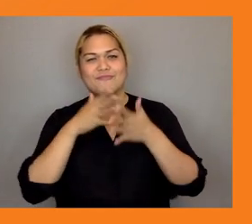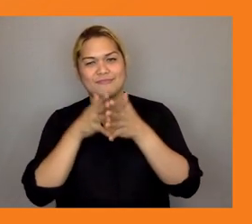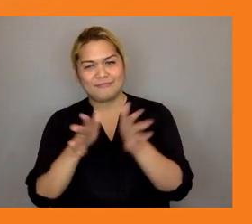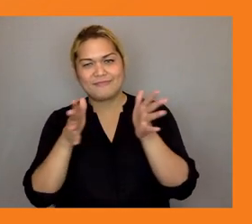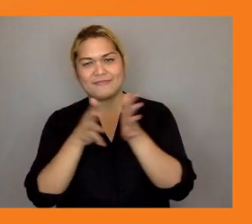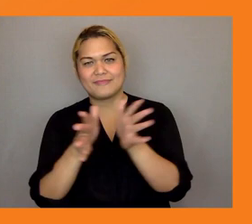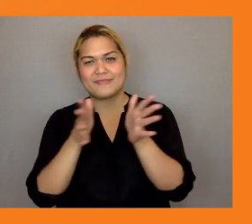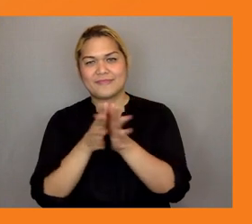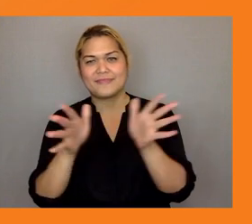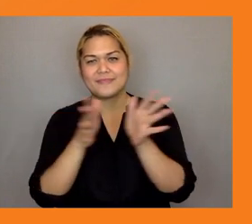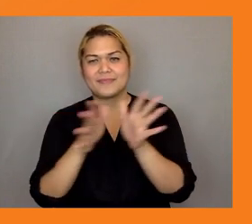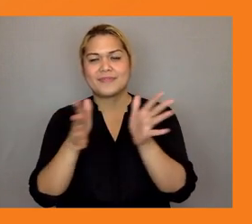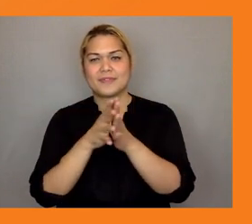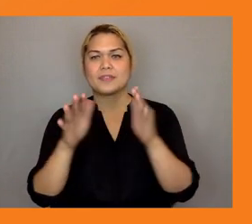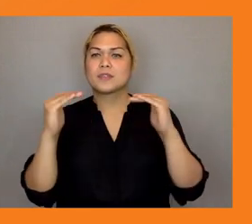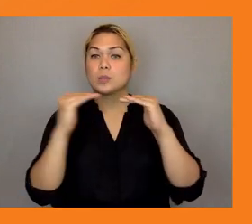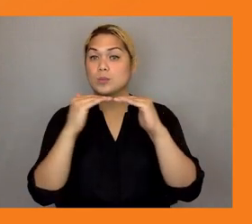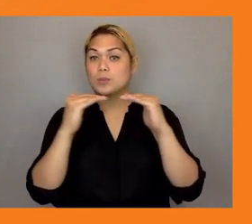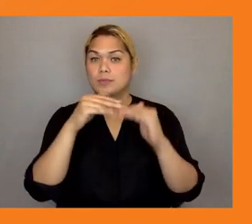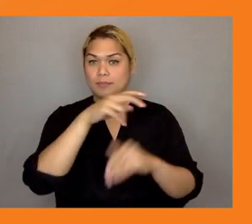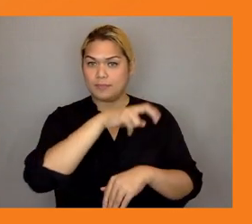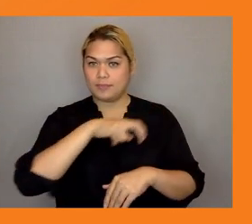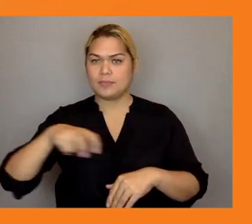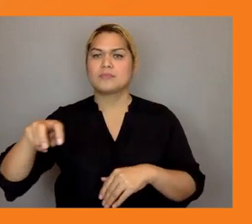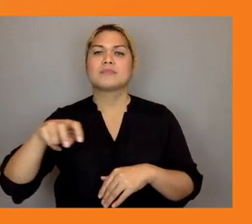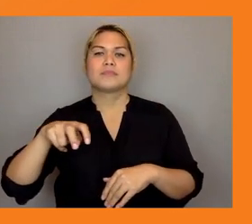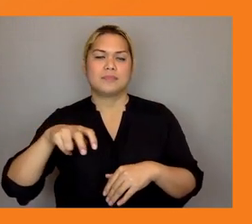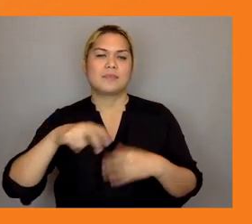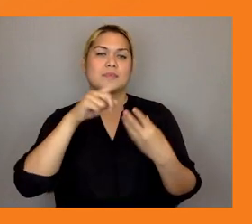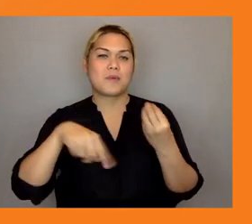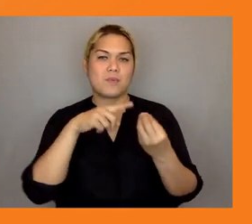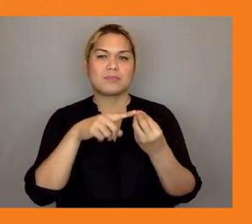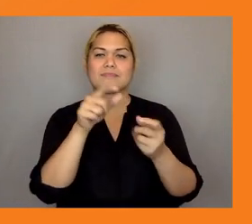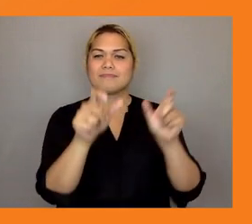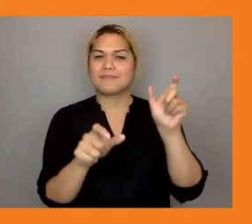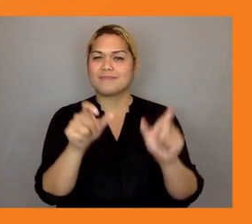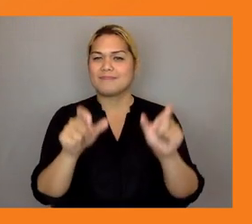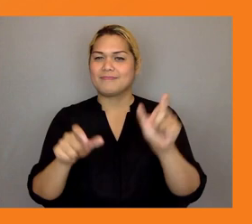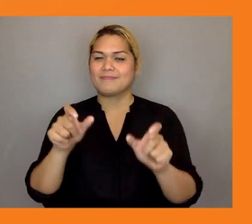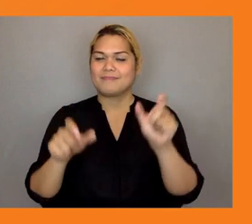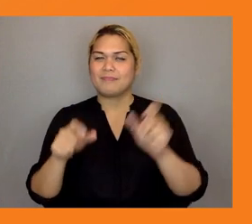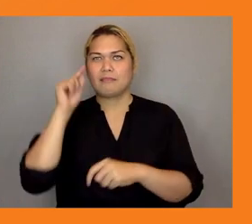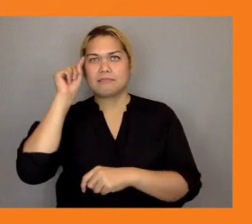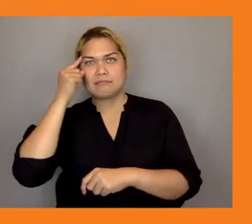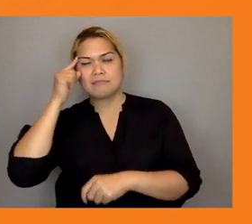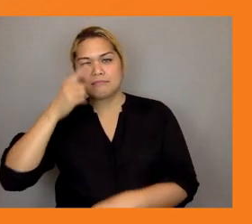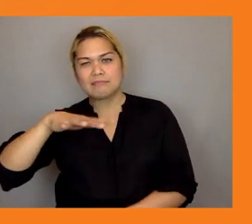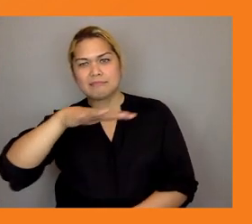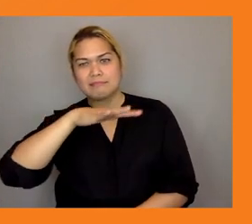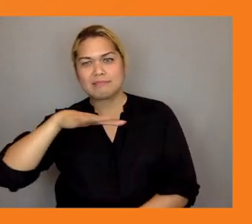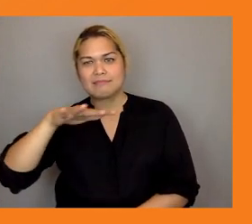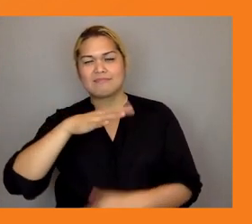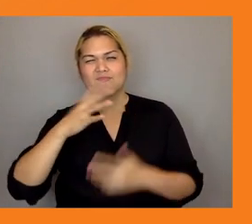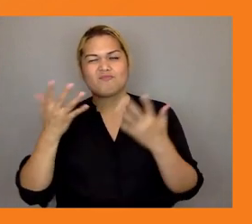and it's about making sure that we consider them as part of planning and implementing climate action